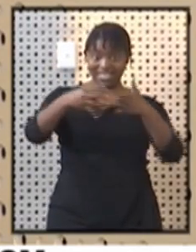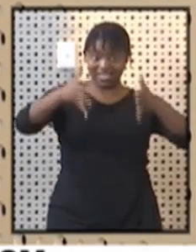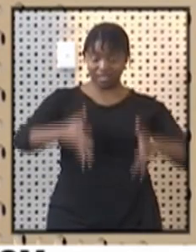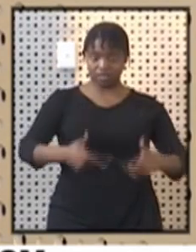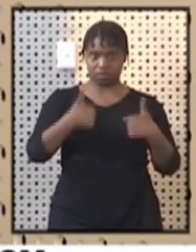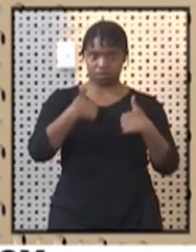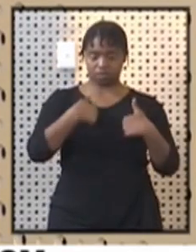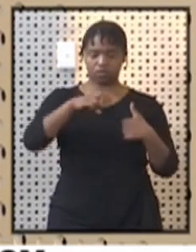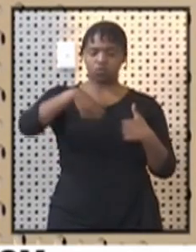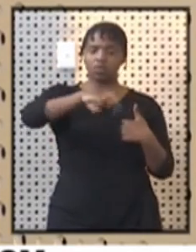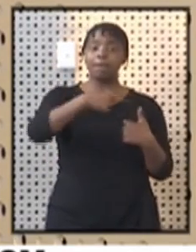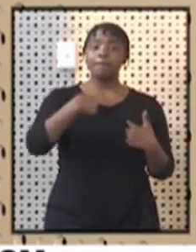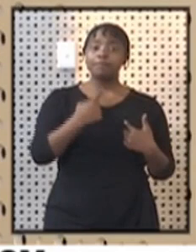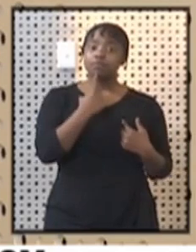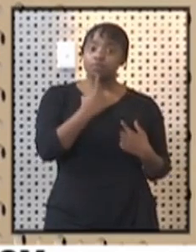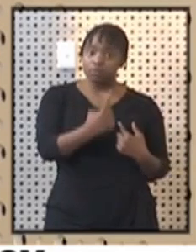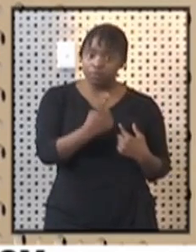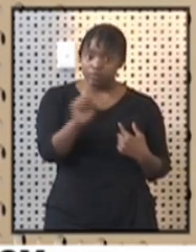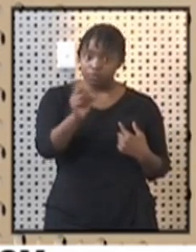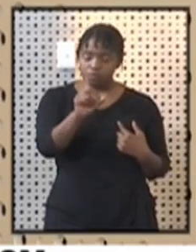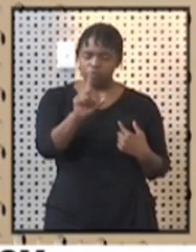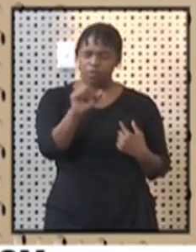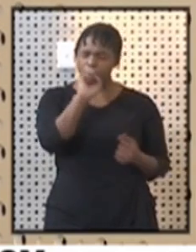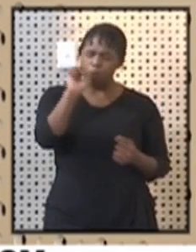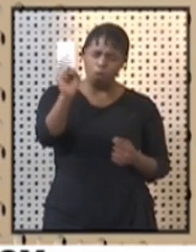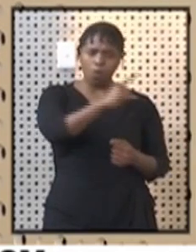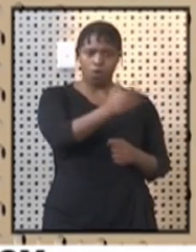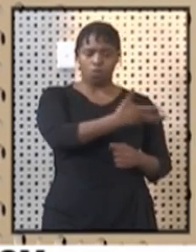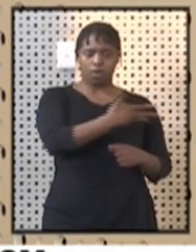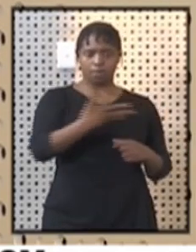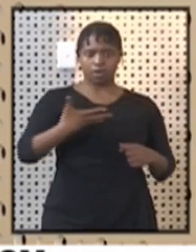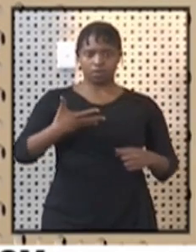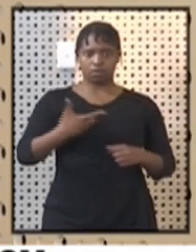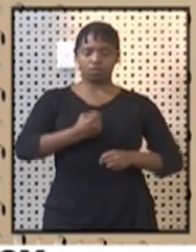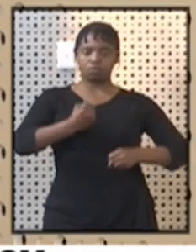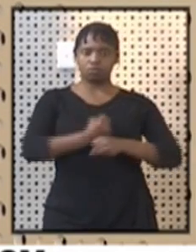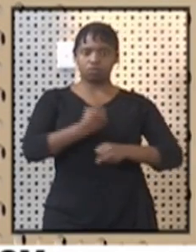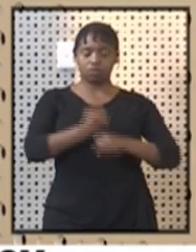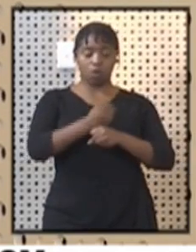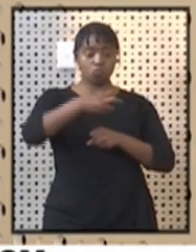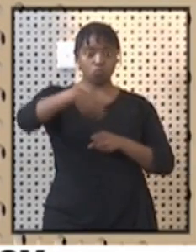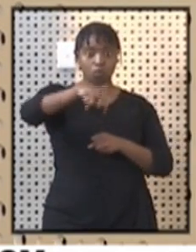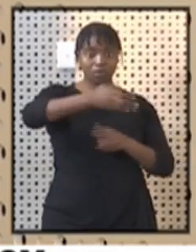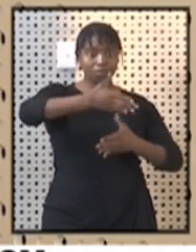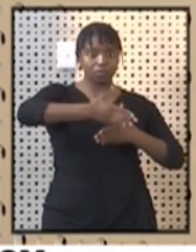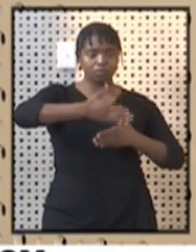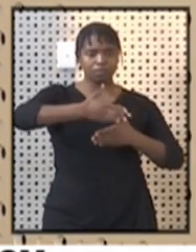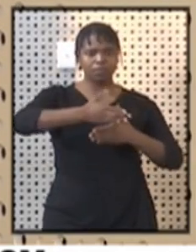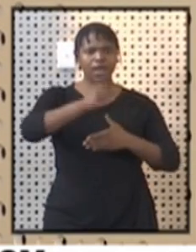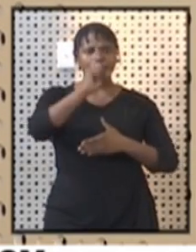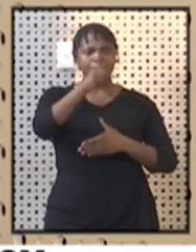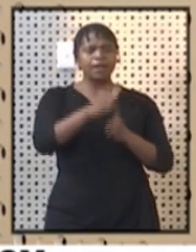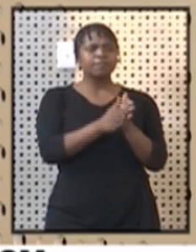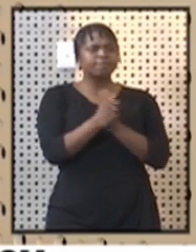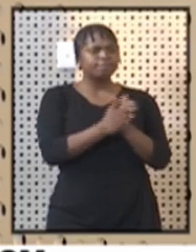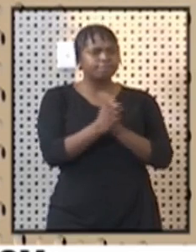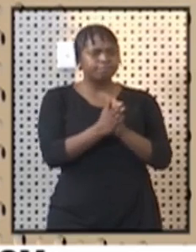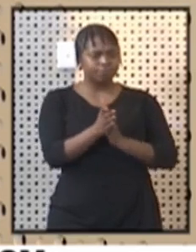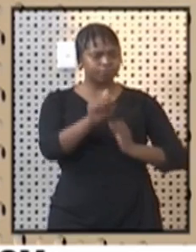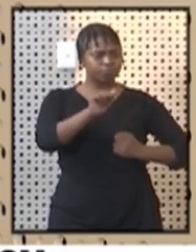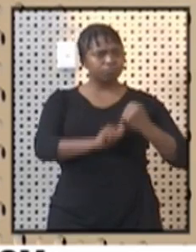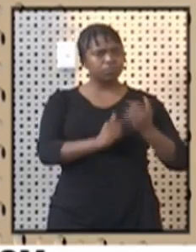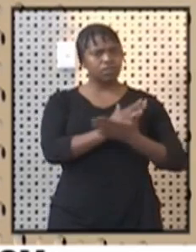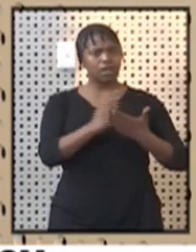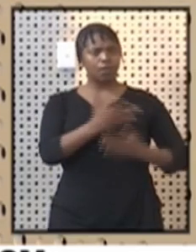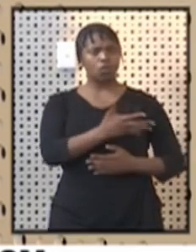sector, I call on all women who are part of the tourism to draw inspiration from women